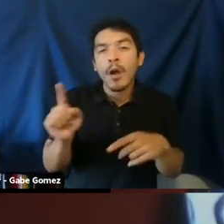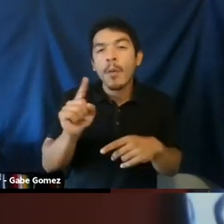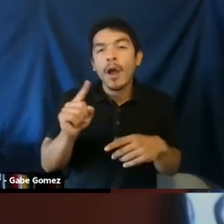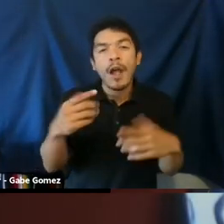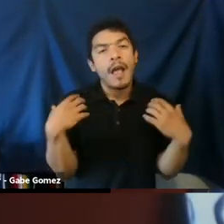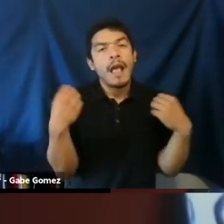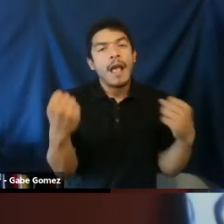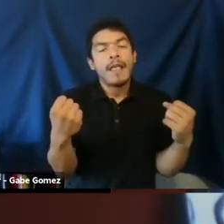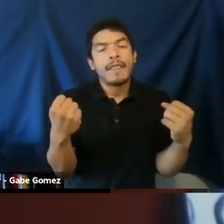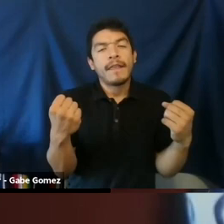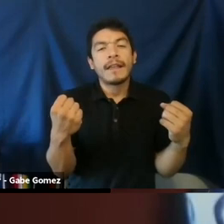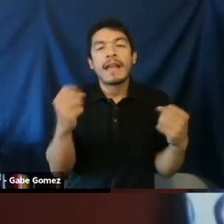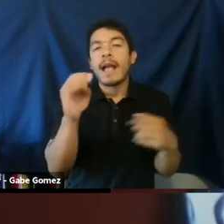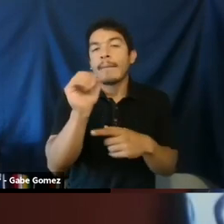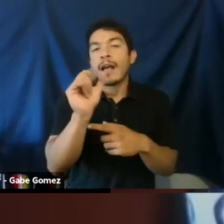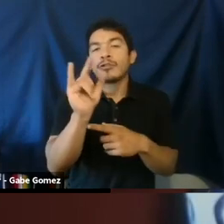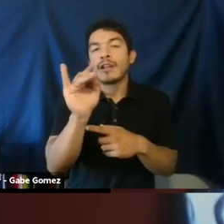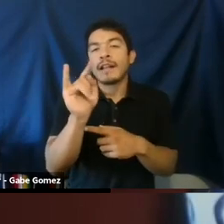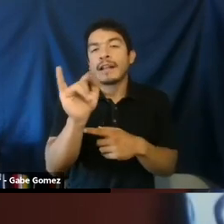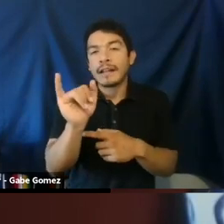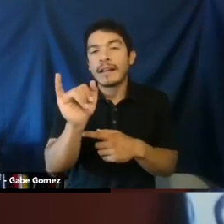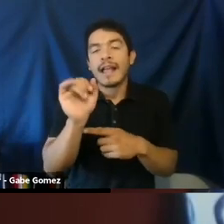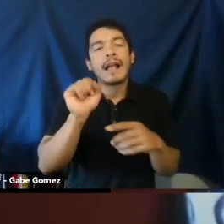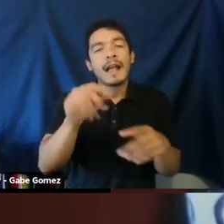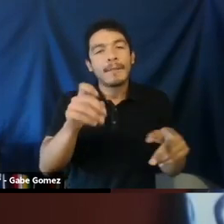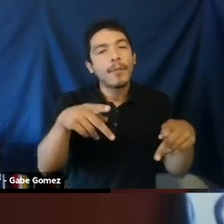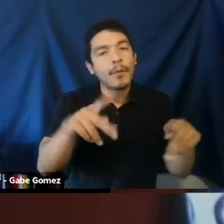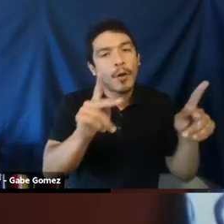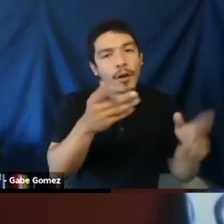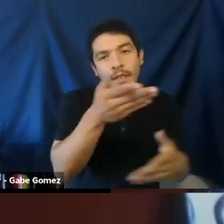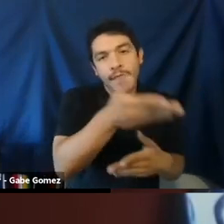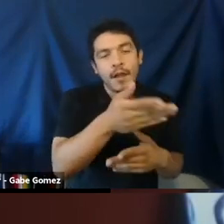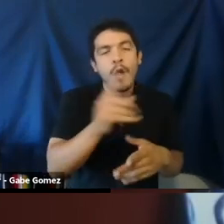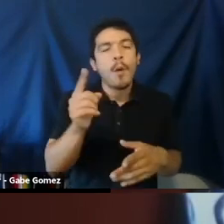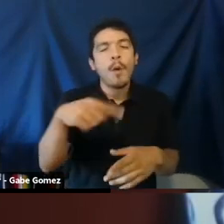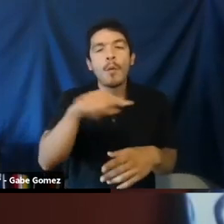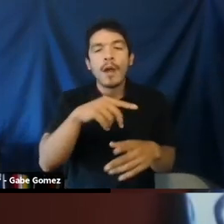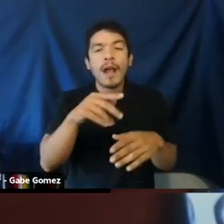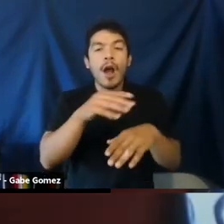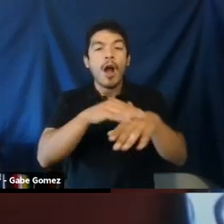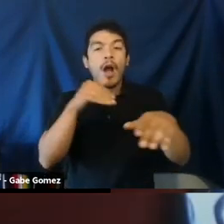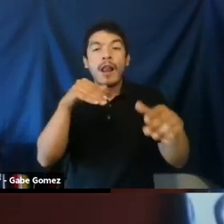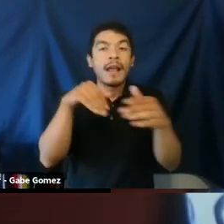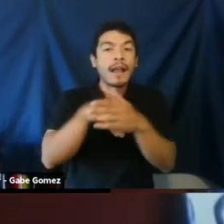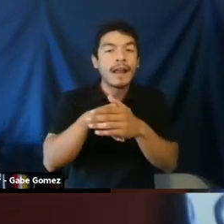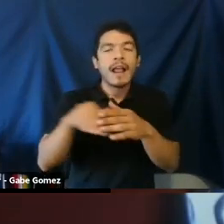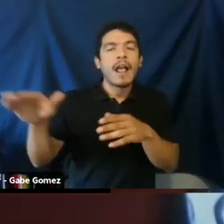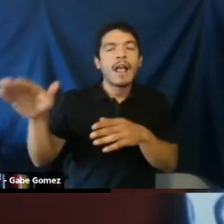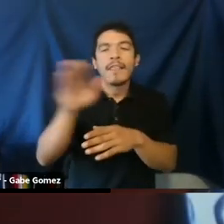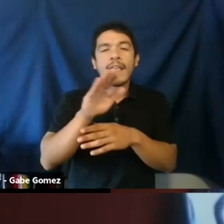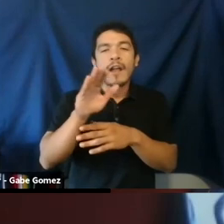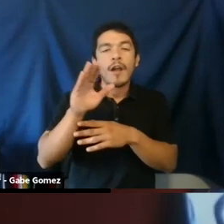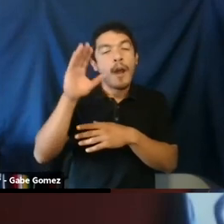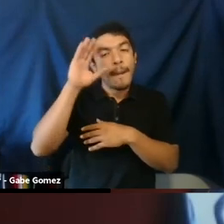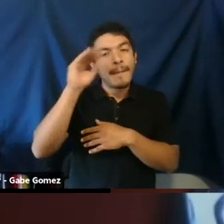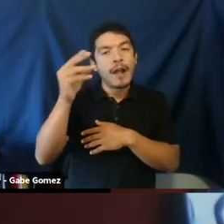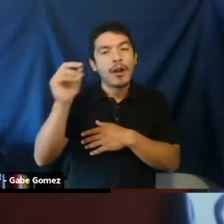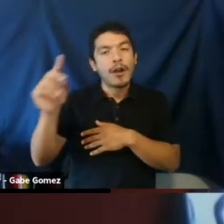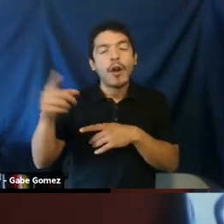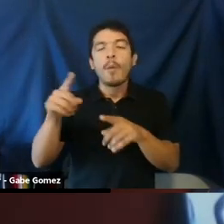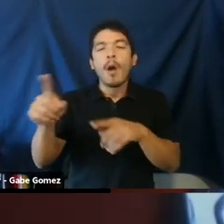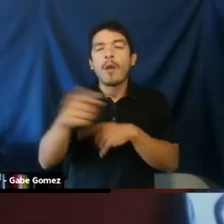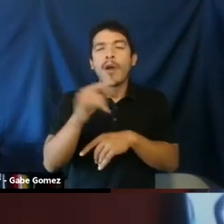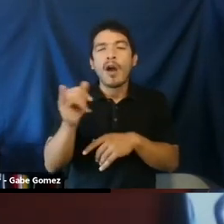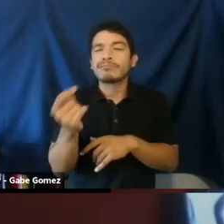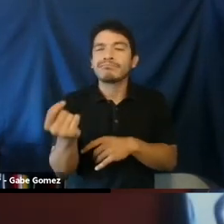harmful, but instead to say, how do we make a space where a healthy forms of masculinity are promoted, where we